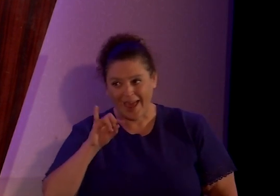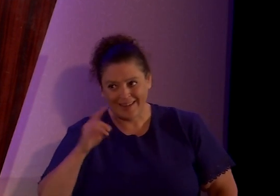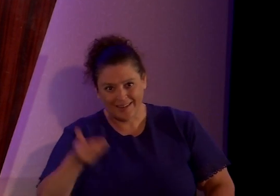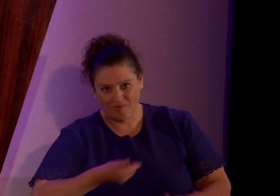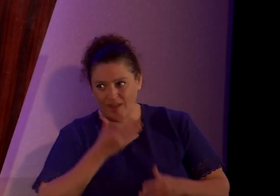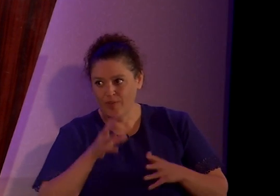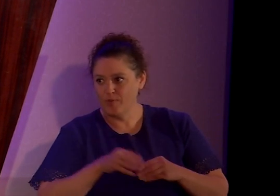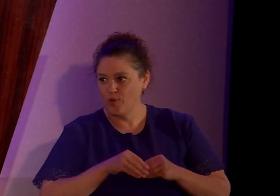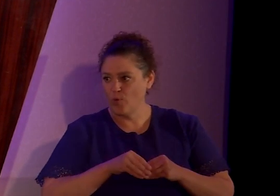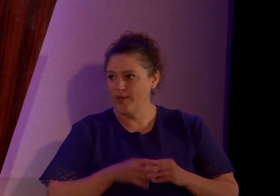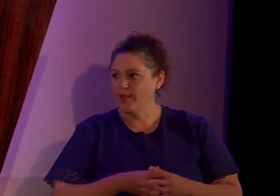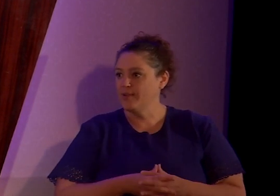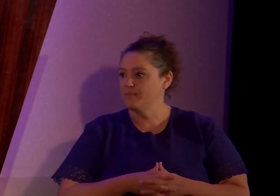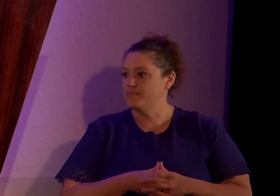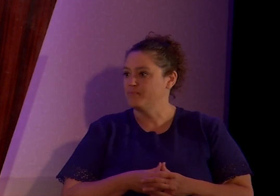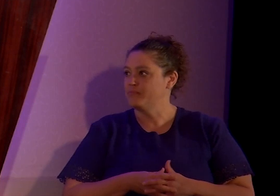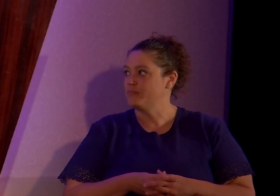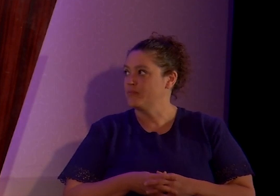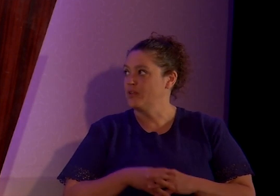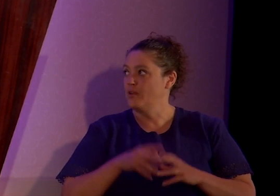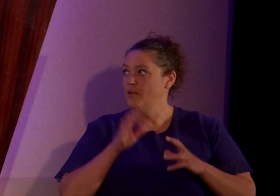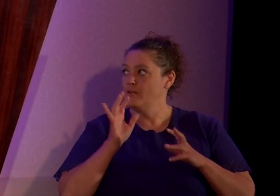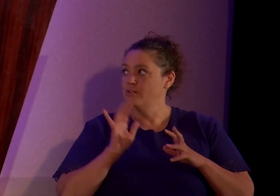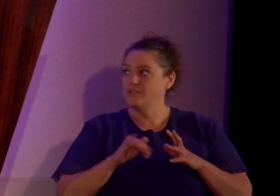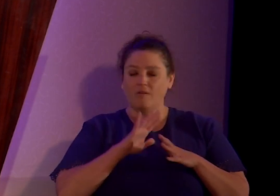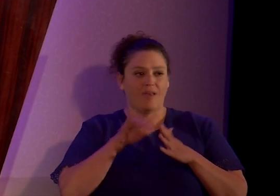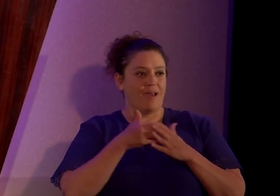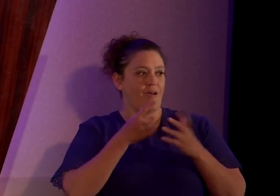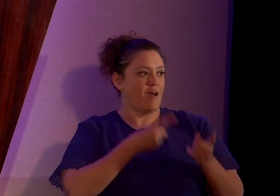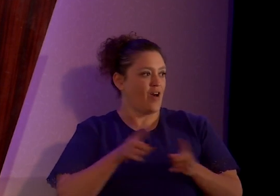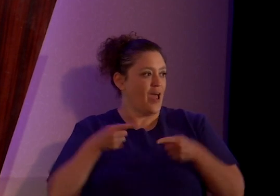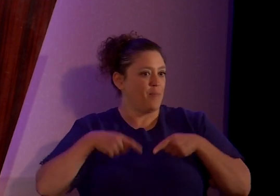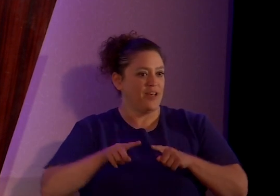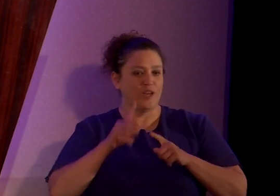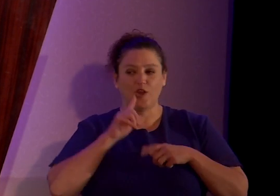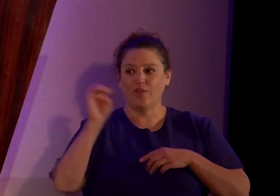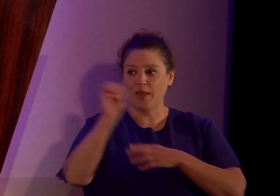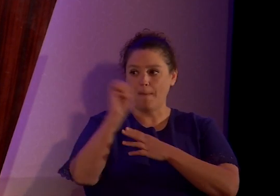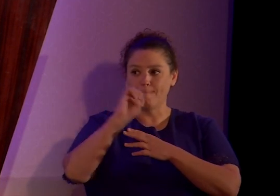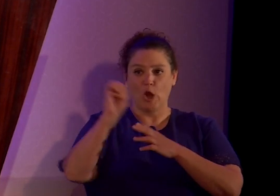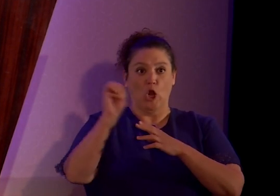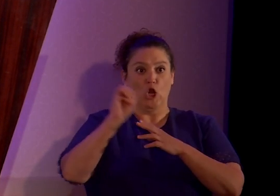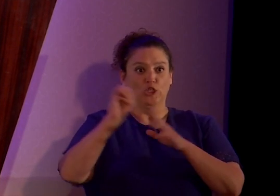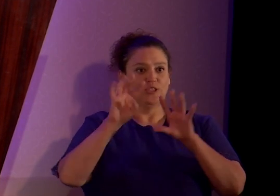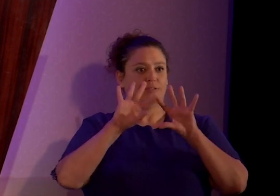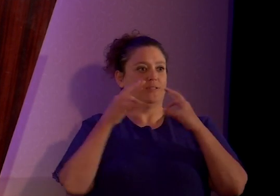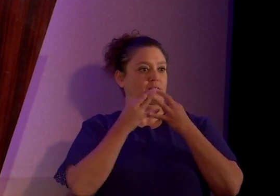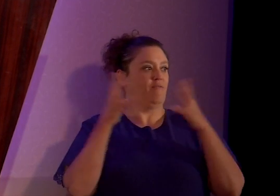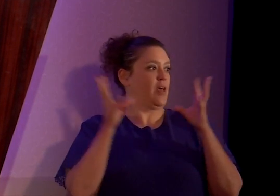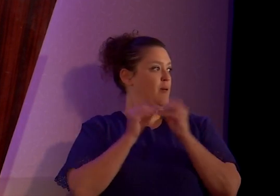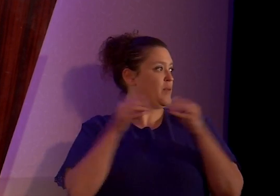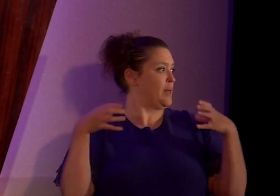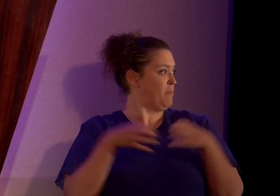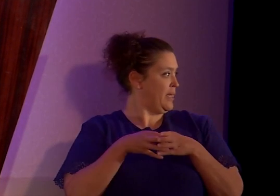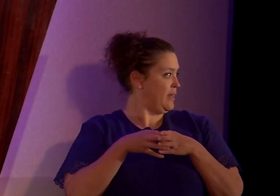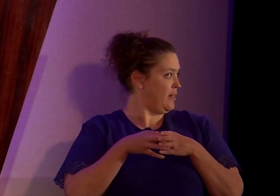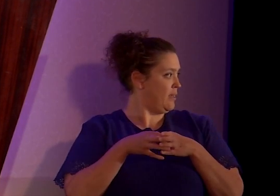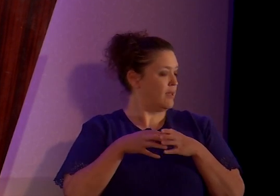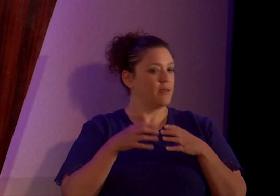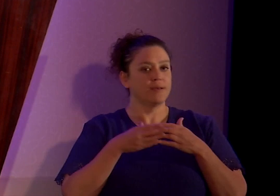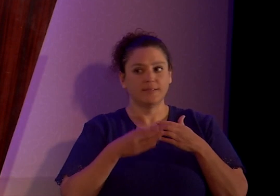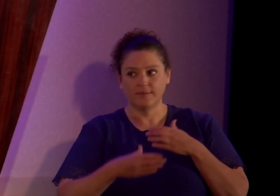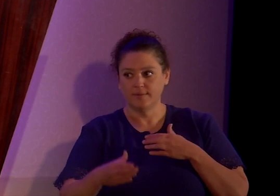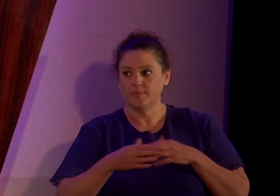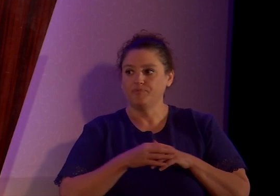So, that all happened, um, during the emergency family meeting and various things after. So, the